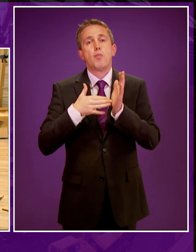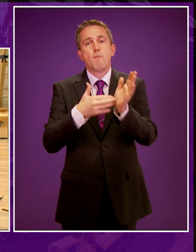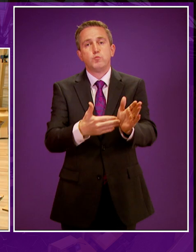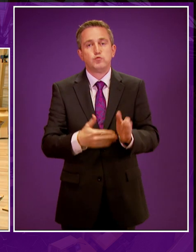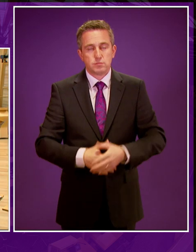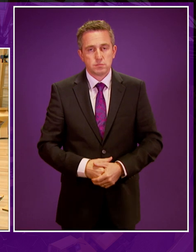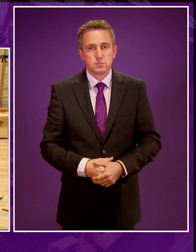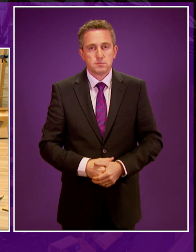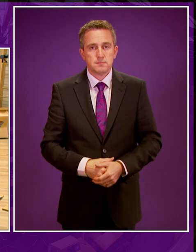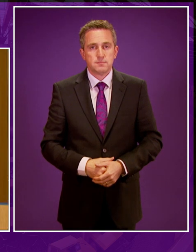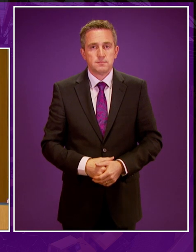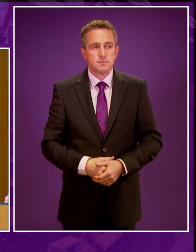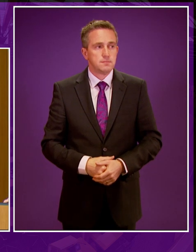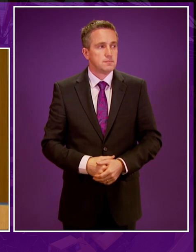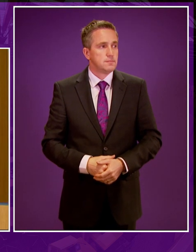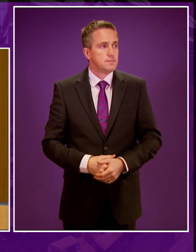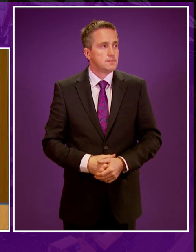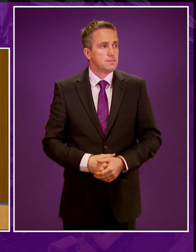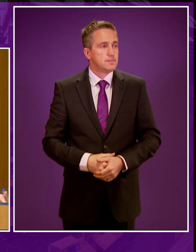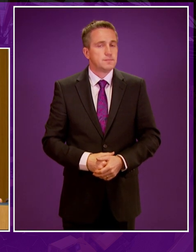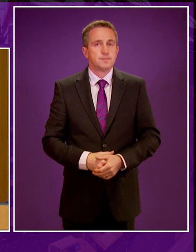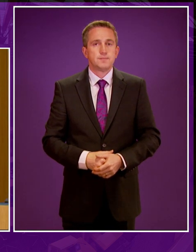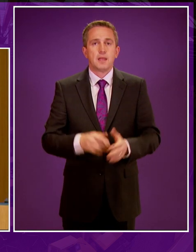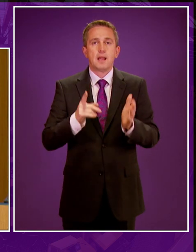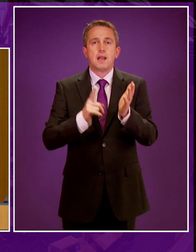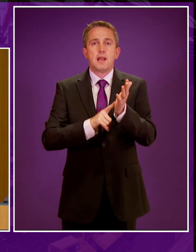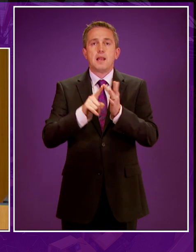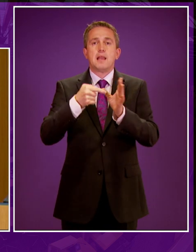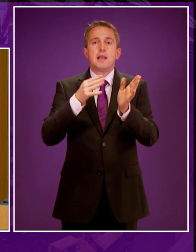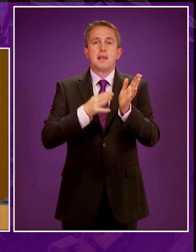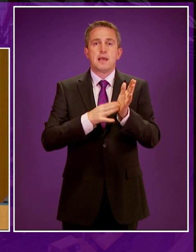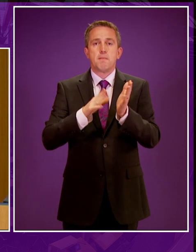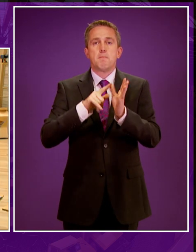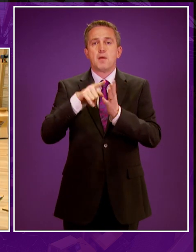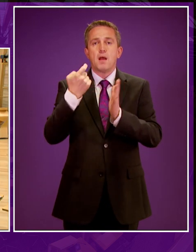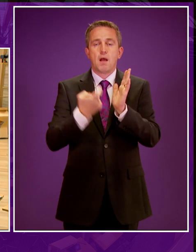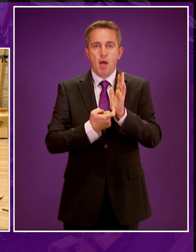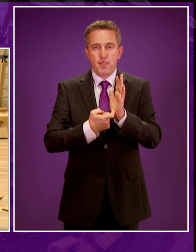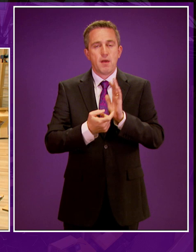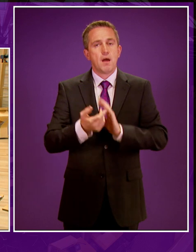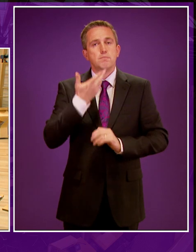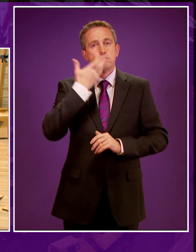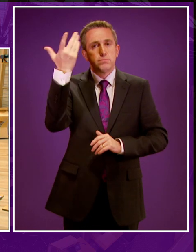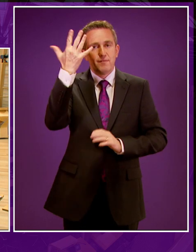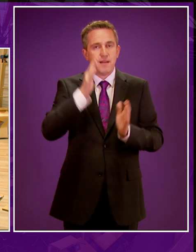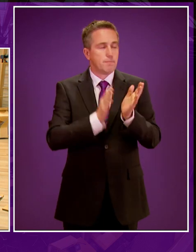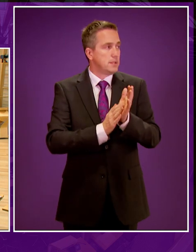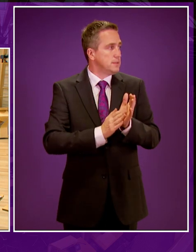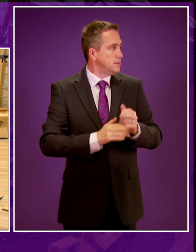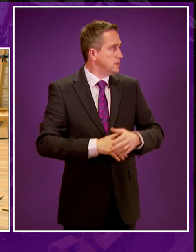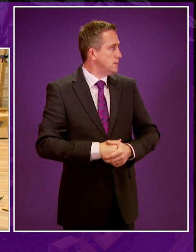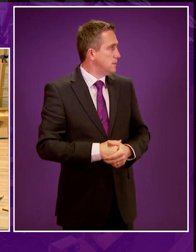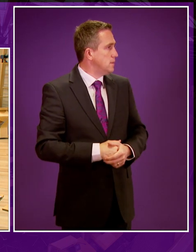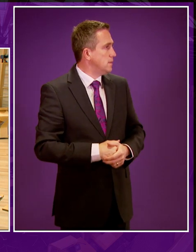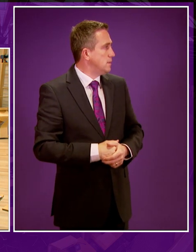Thank you very much. I call Liam McArthur in closing speeches to close the Liberal Democrats. Five minutes or thereabouts, please, Mr McArthur. you, Debrae. Second